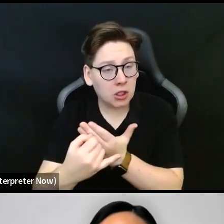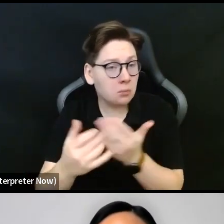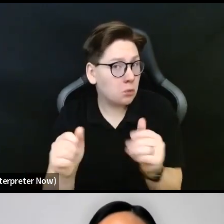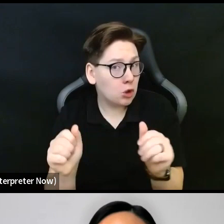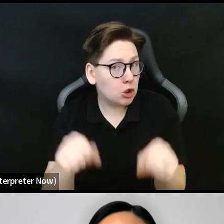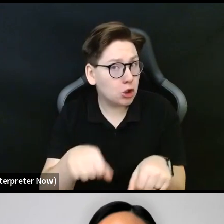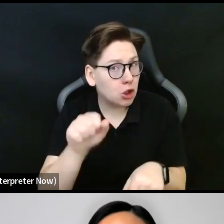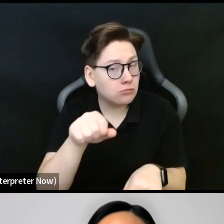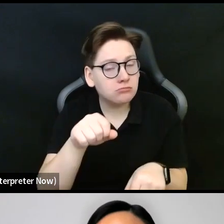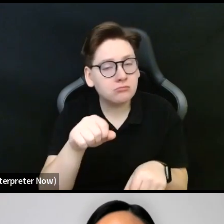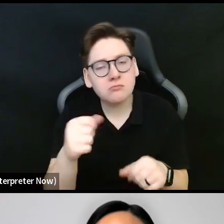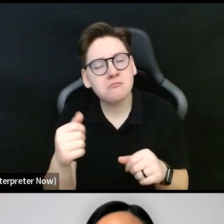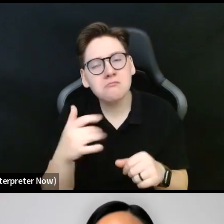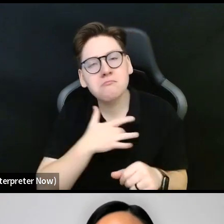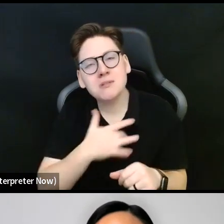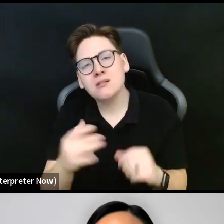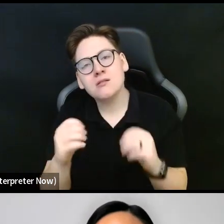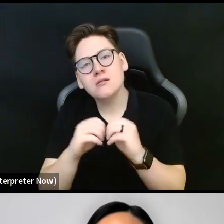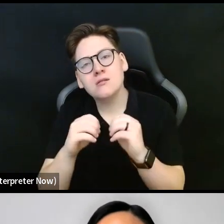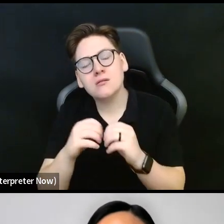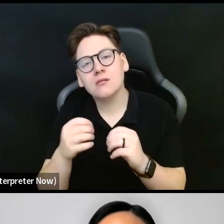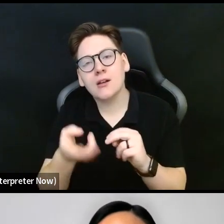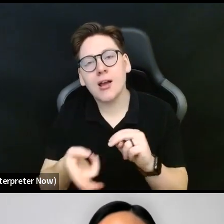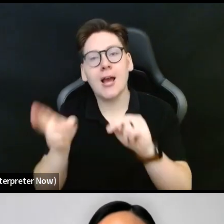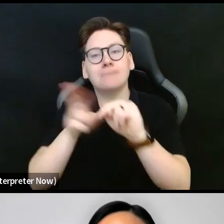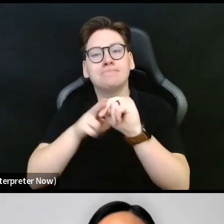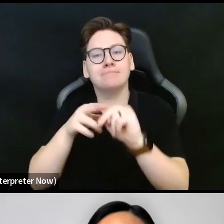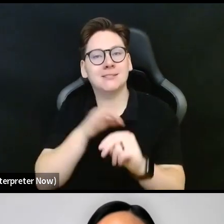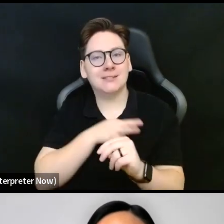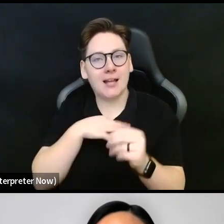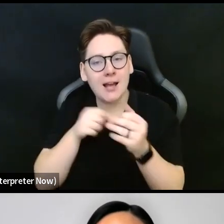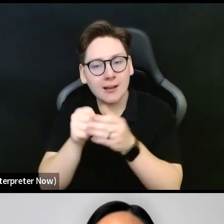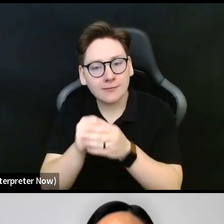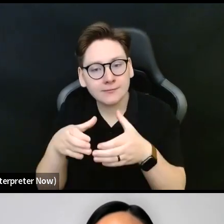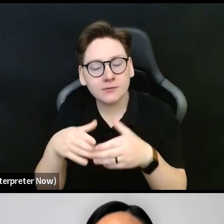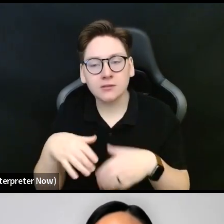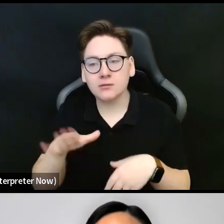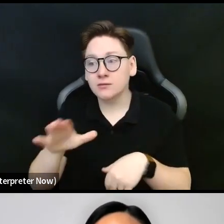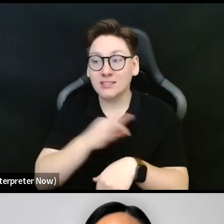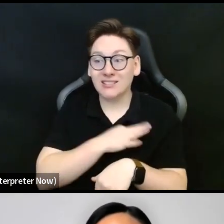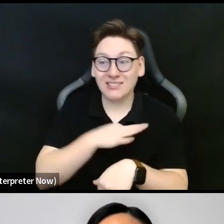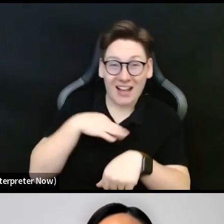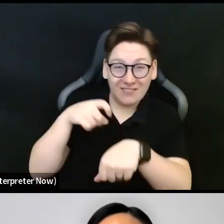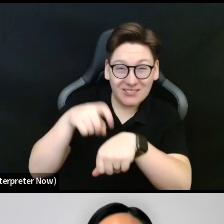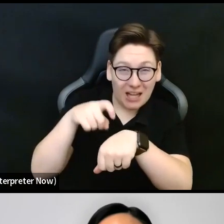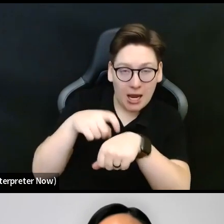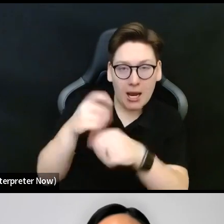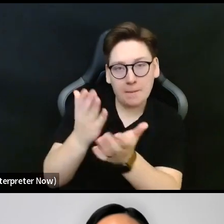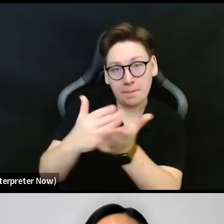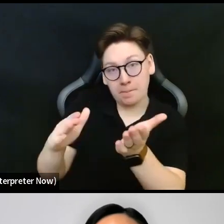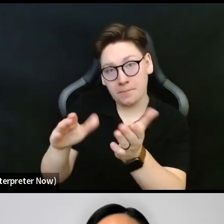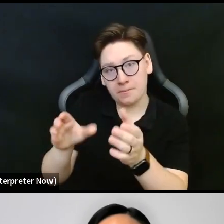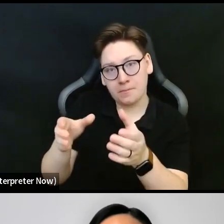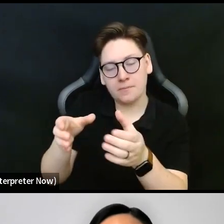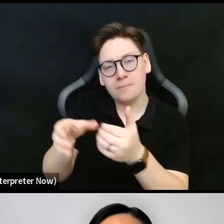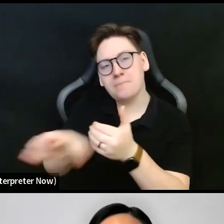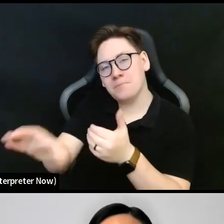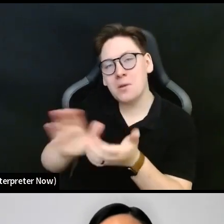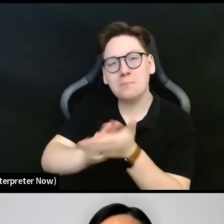usually increased staffing or staff time even would be an eligible expense as it